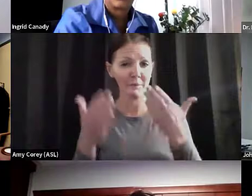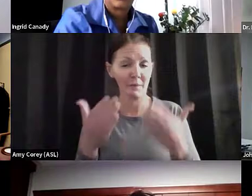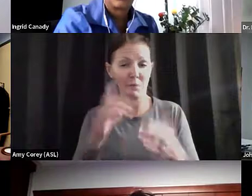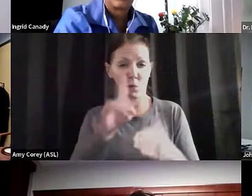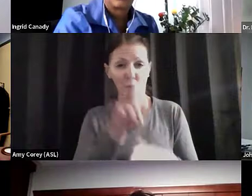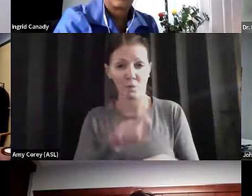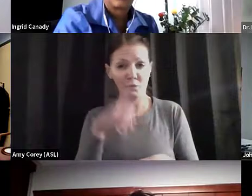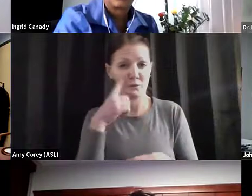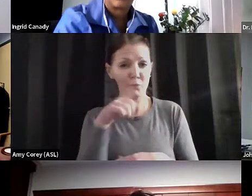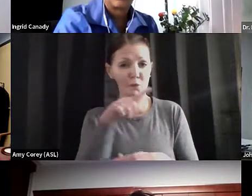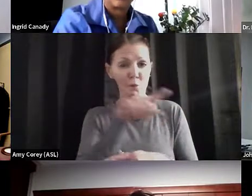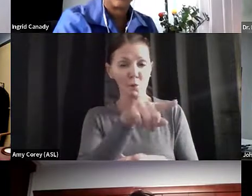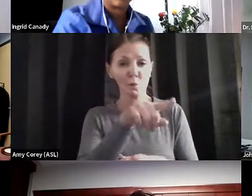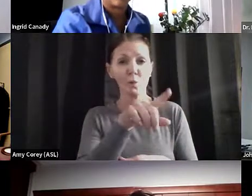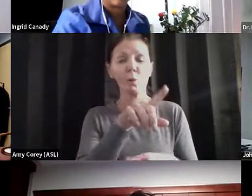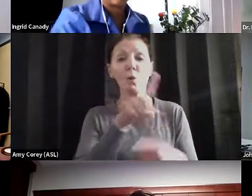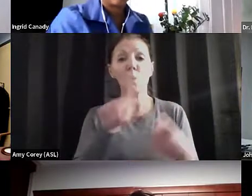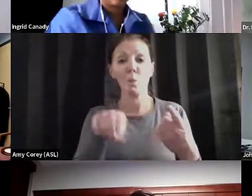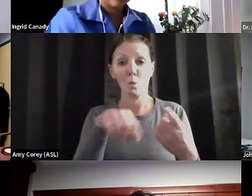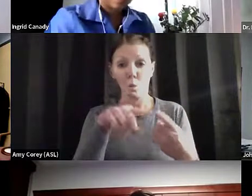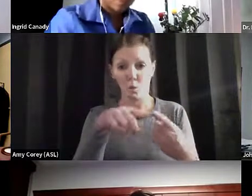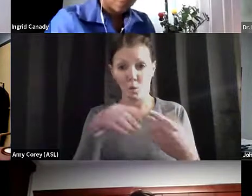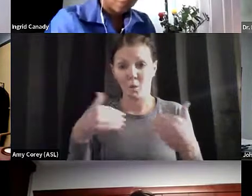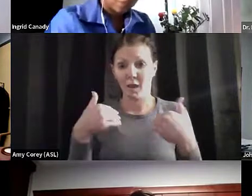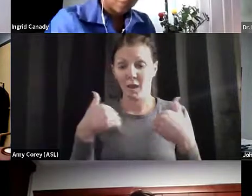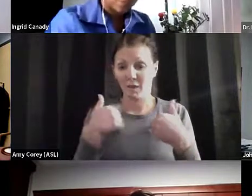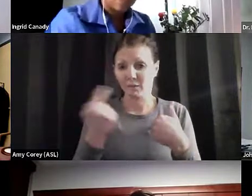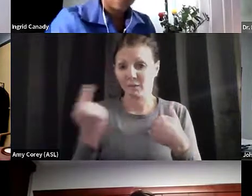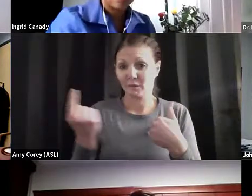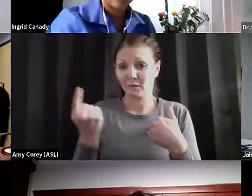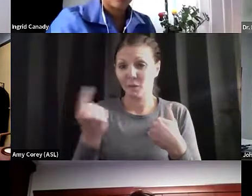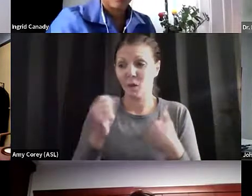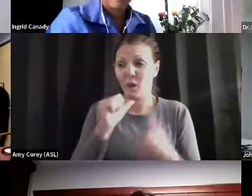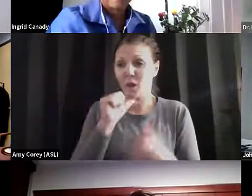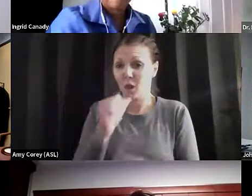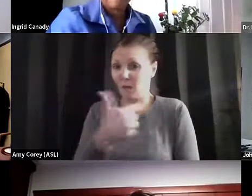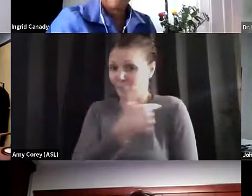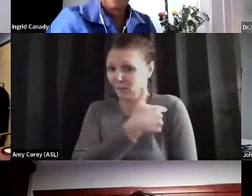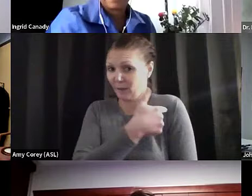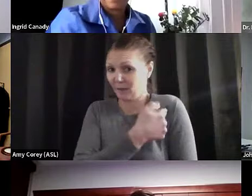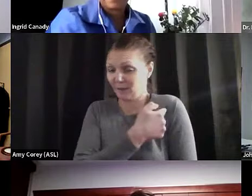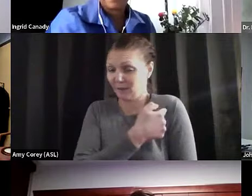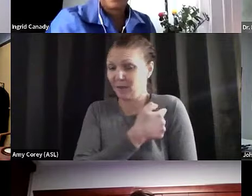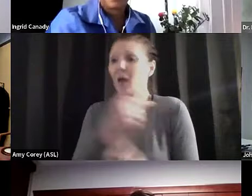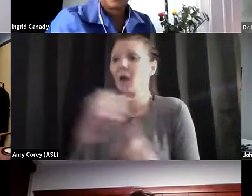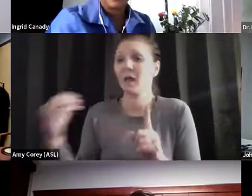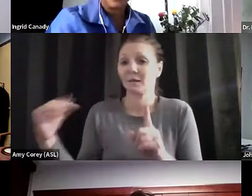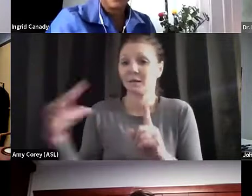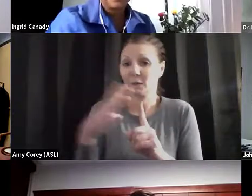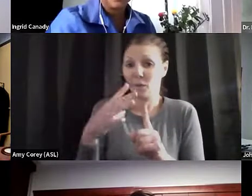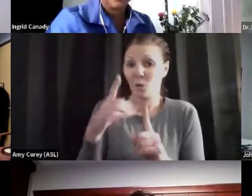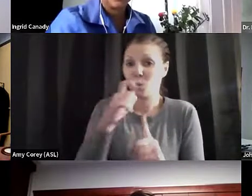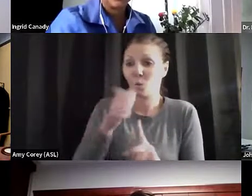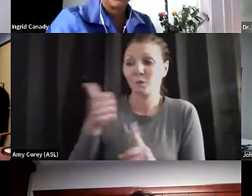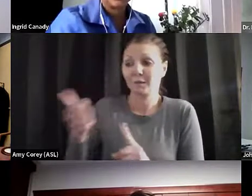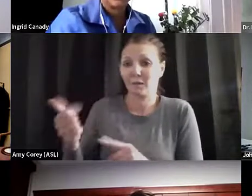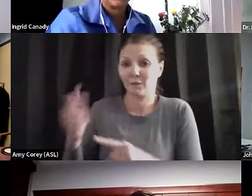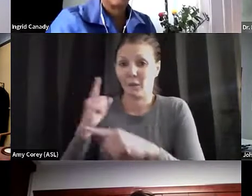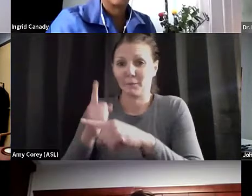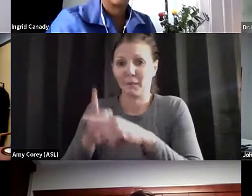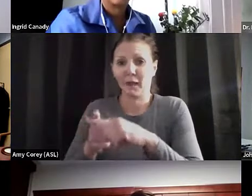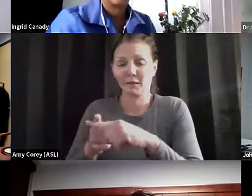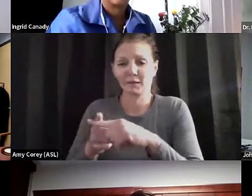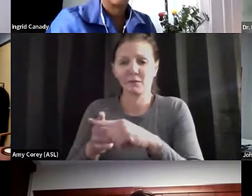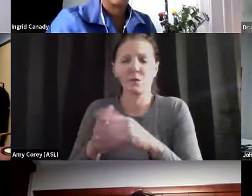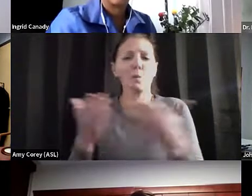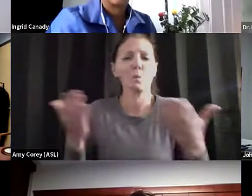But when there is an exposure, when someone who is unvaccinated and gets exposed to someone who is positive, what